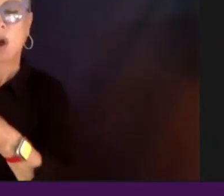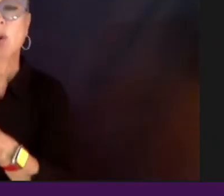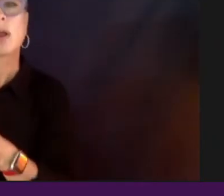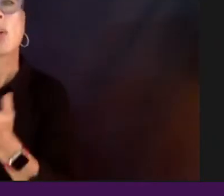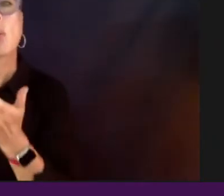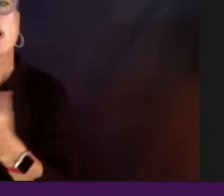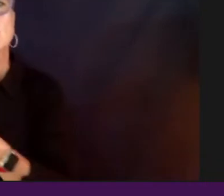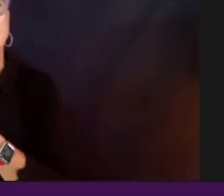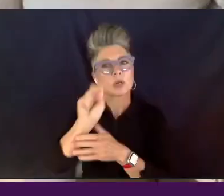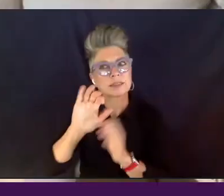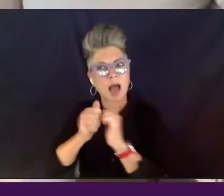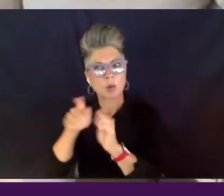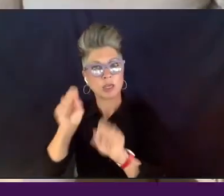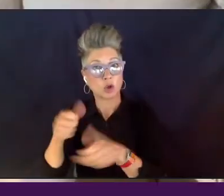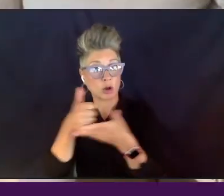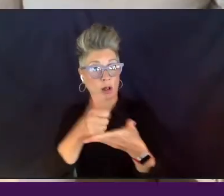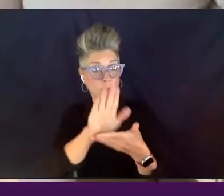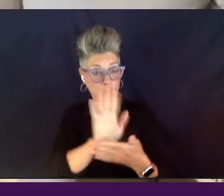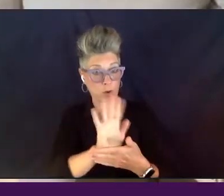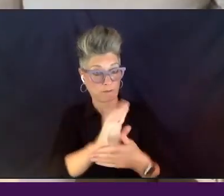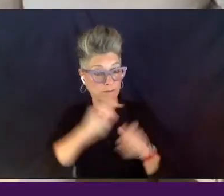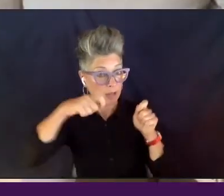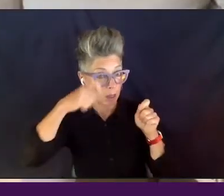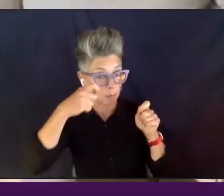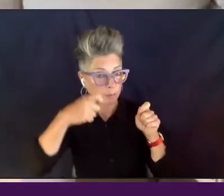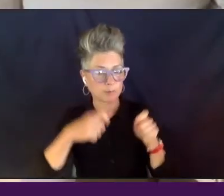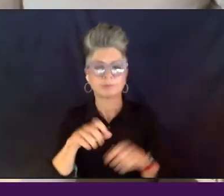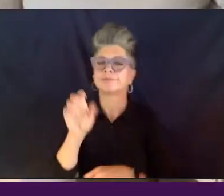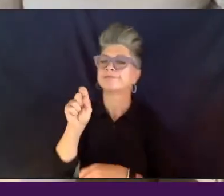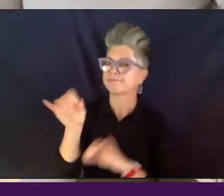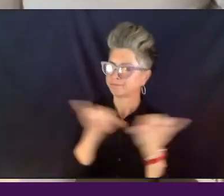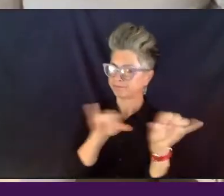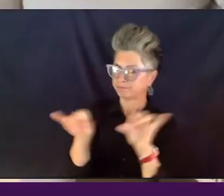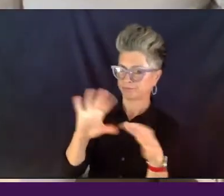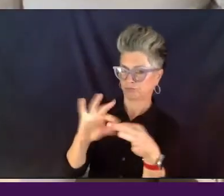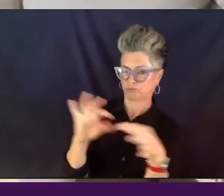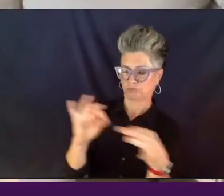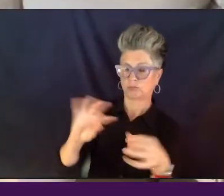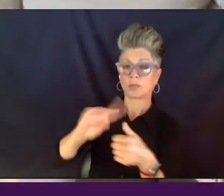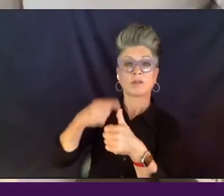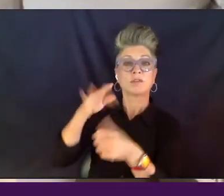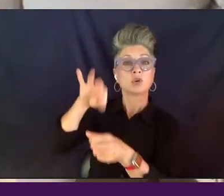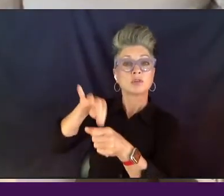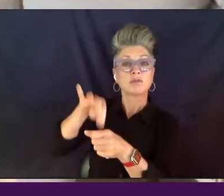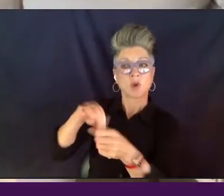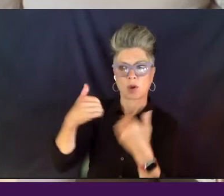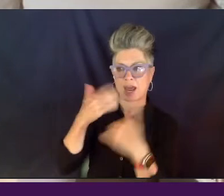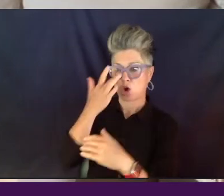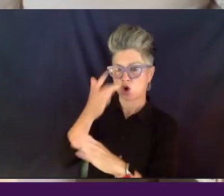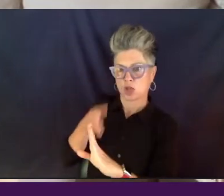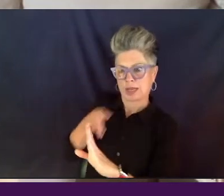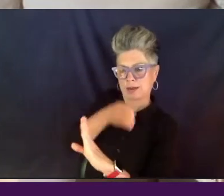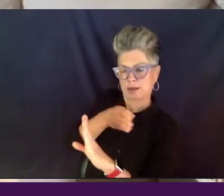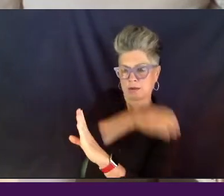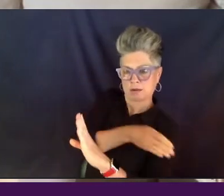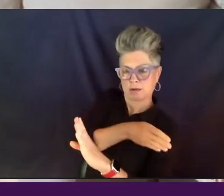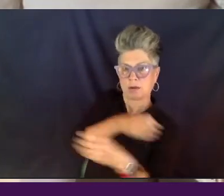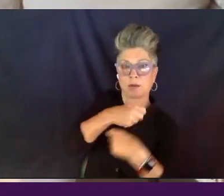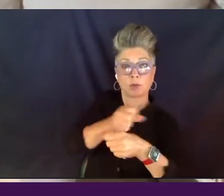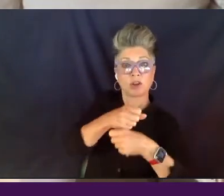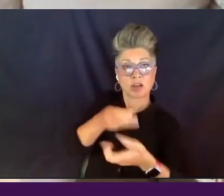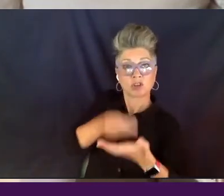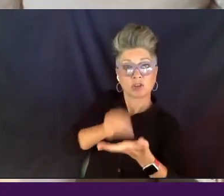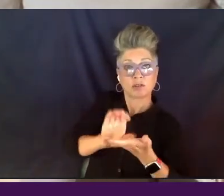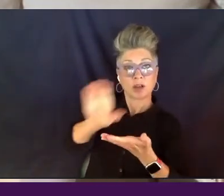Uh, yeah. So, um, like you said, Leslie, uh, first vote got early production funding from, um, center